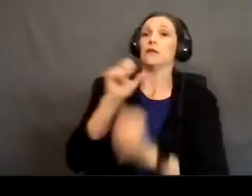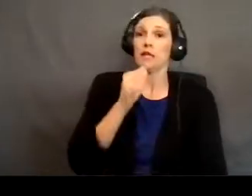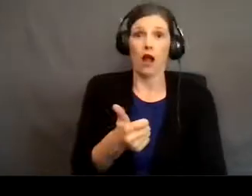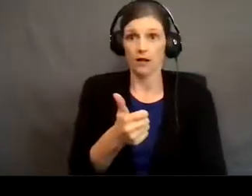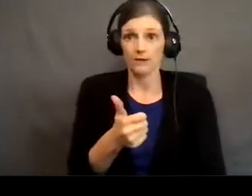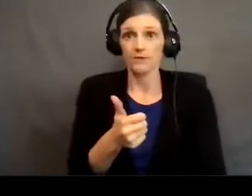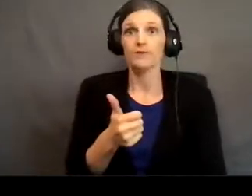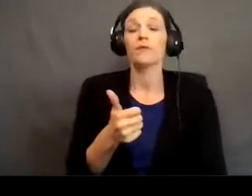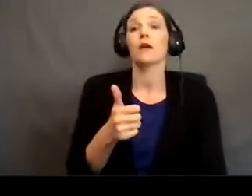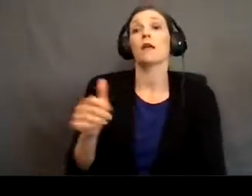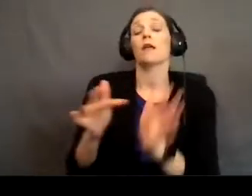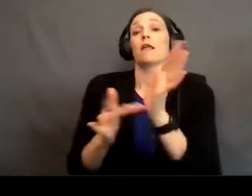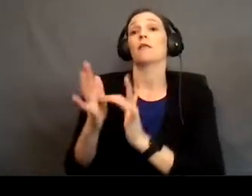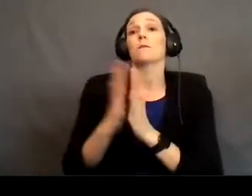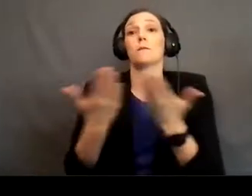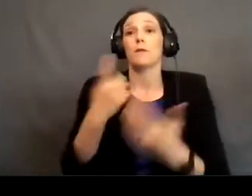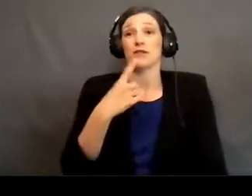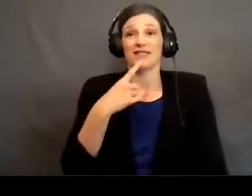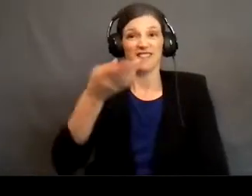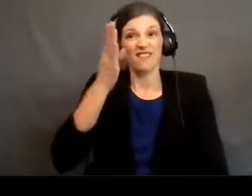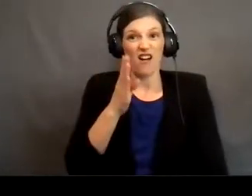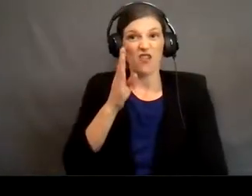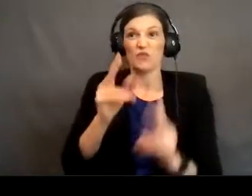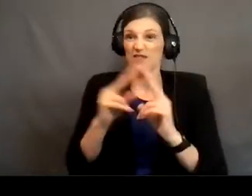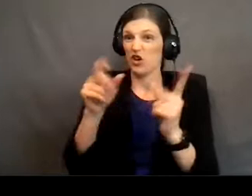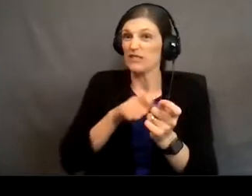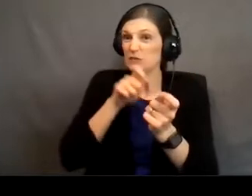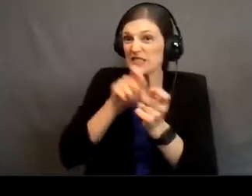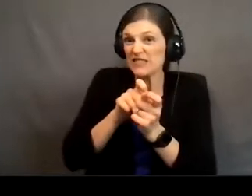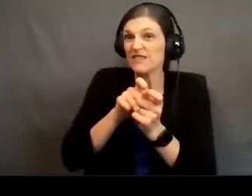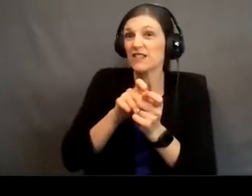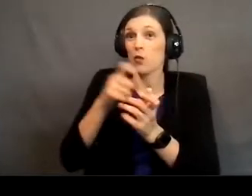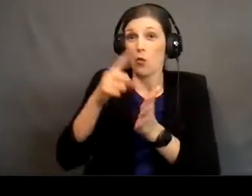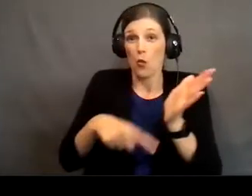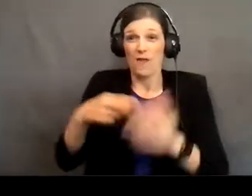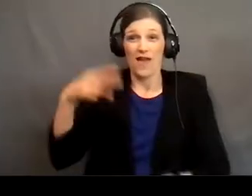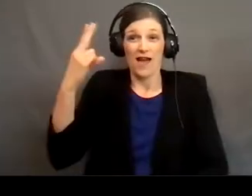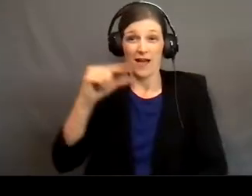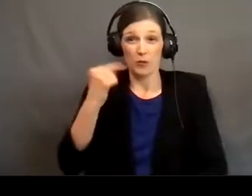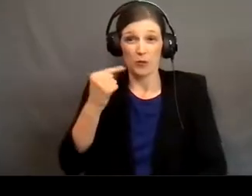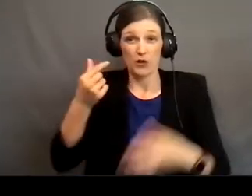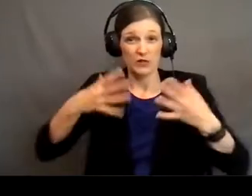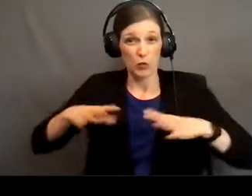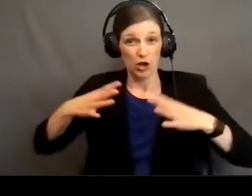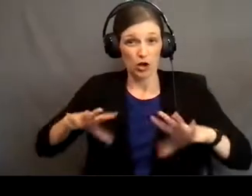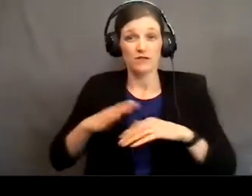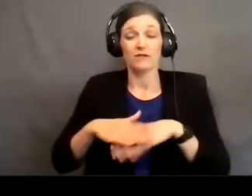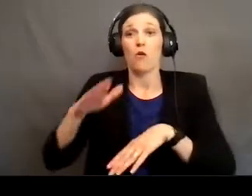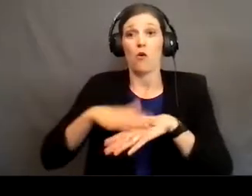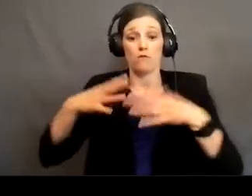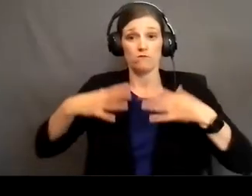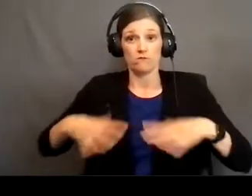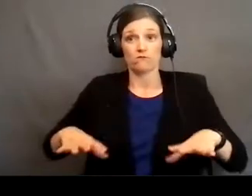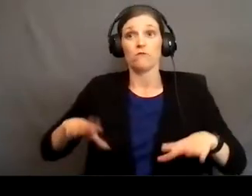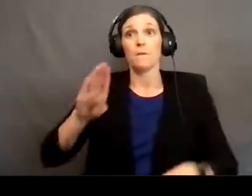And the scripture says God was actually pretty particular about what the high priest would wear. The scripture says that on his garments he would